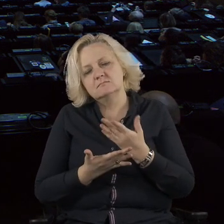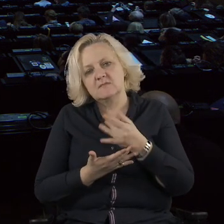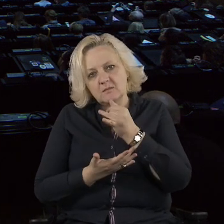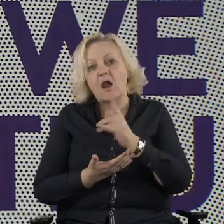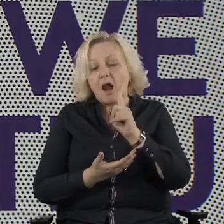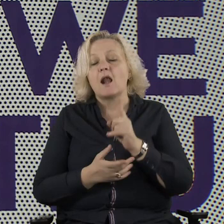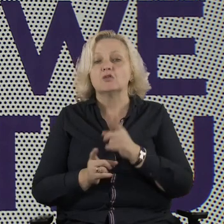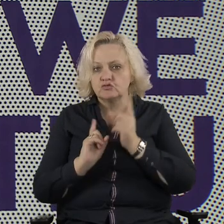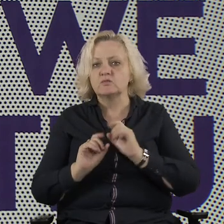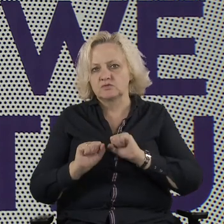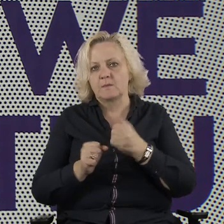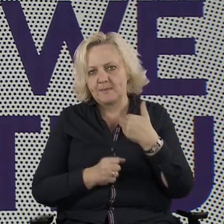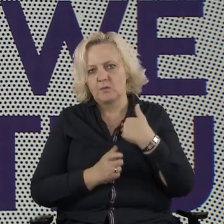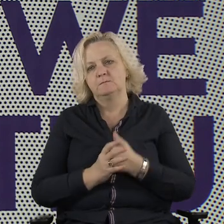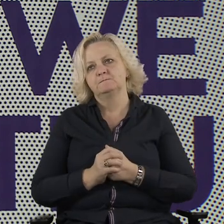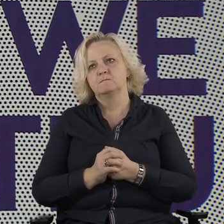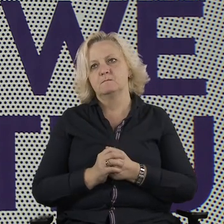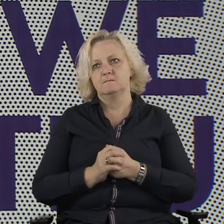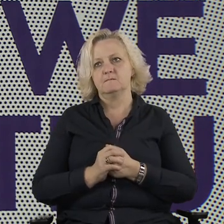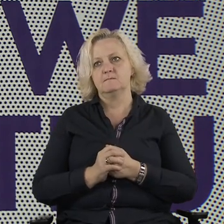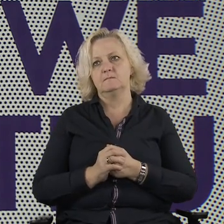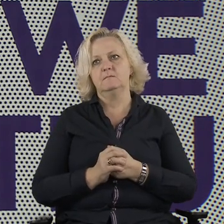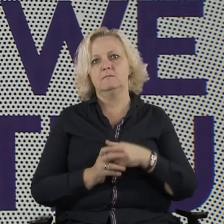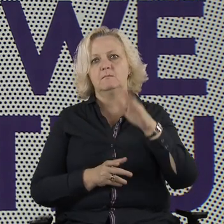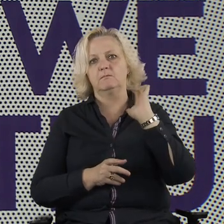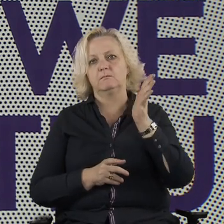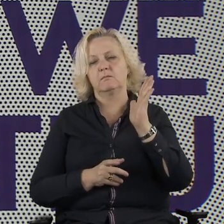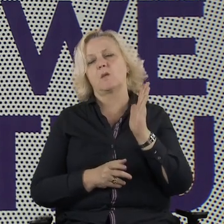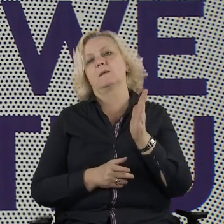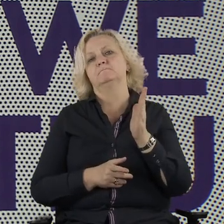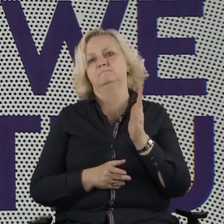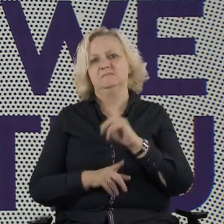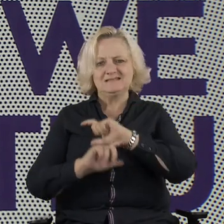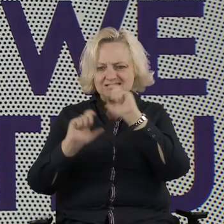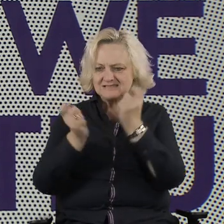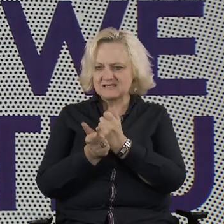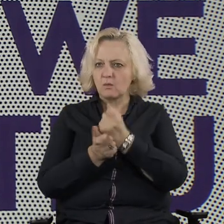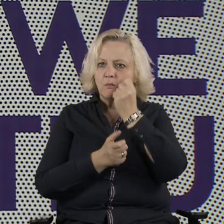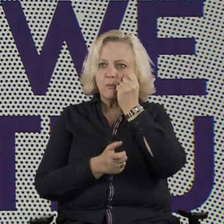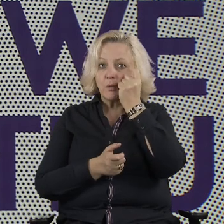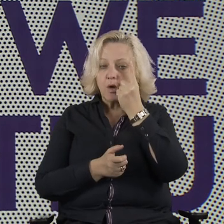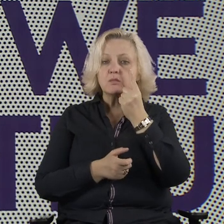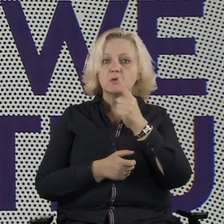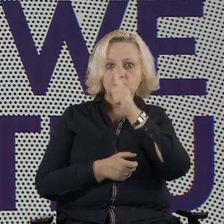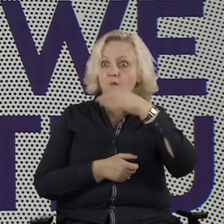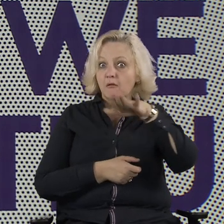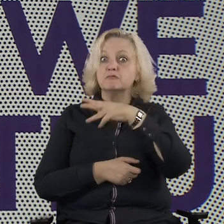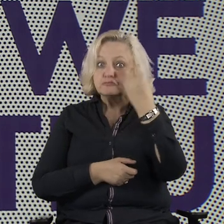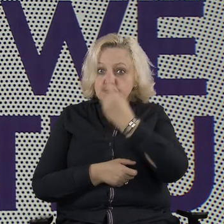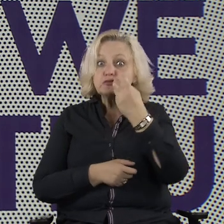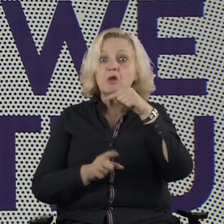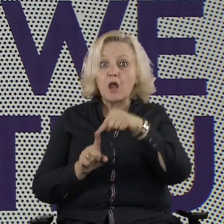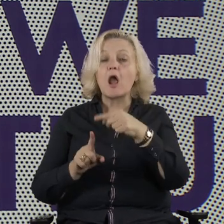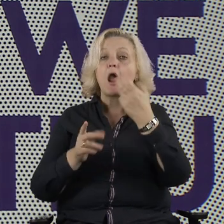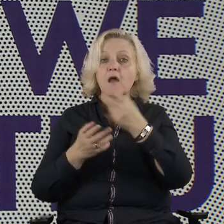whole initiative into public eye in any case. You see, when developing the platform,